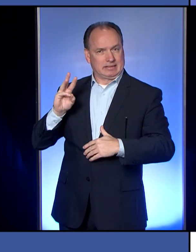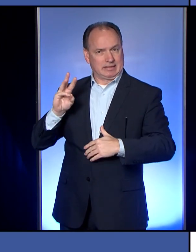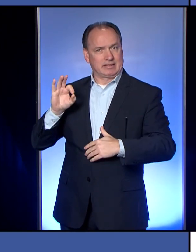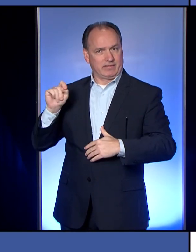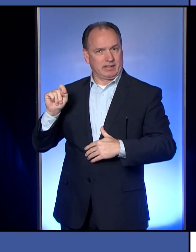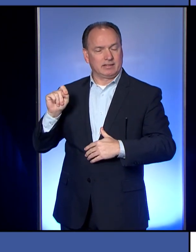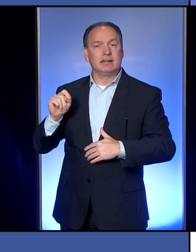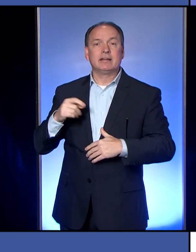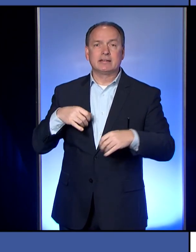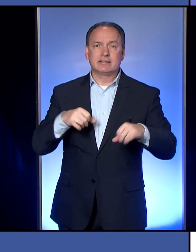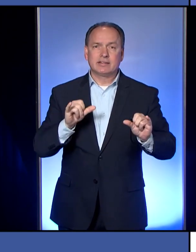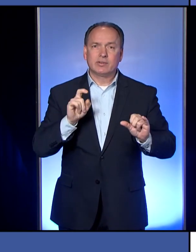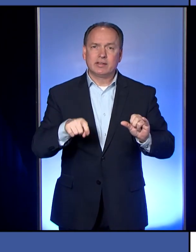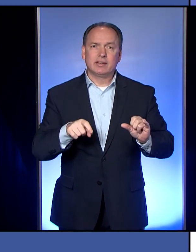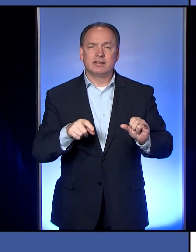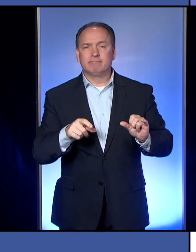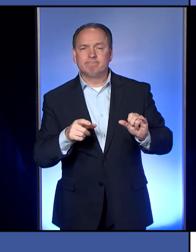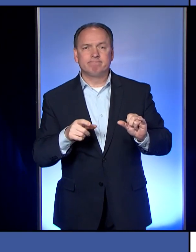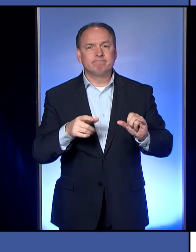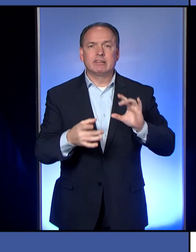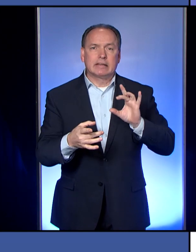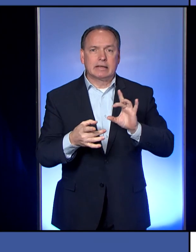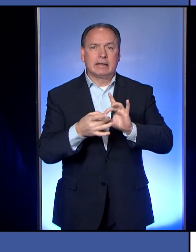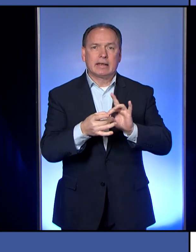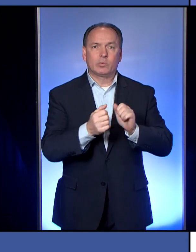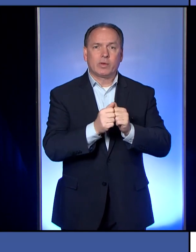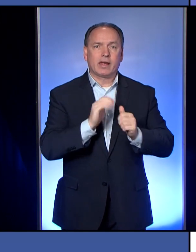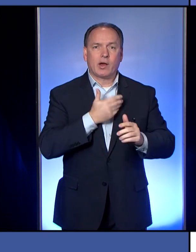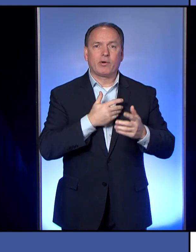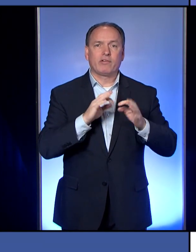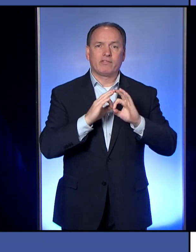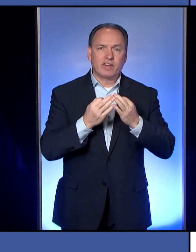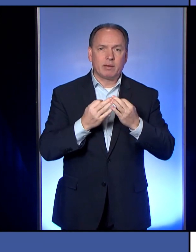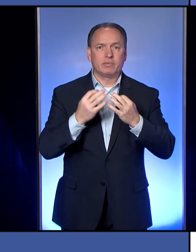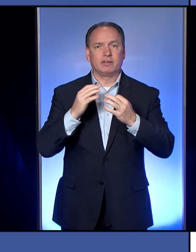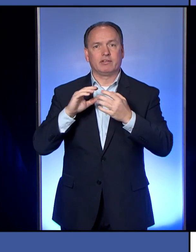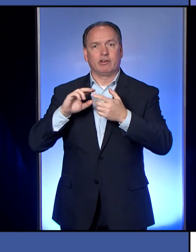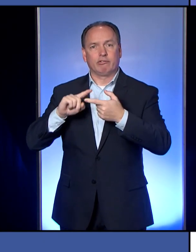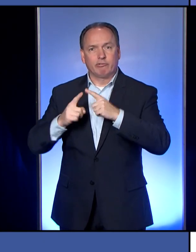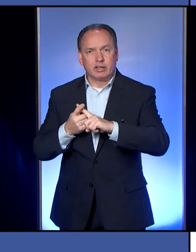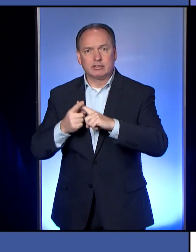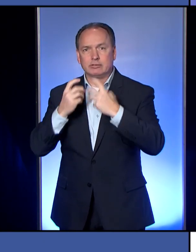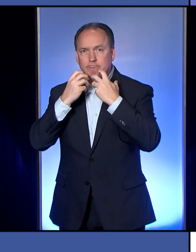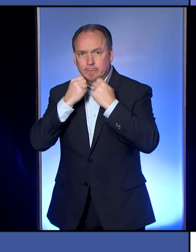we still need to find ways to connect with our family, our friends, our loved ones.